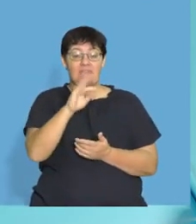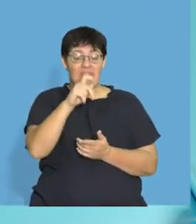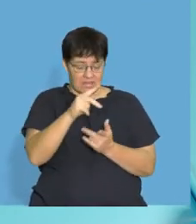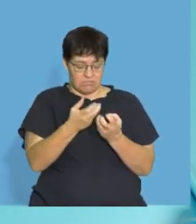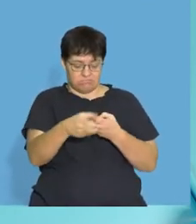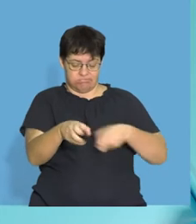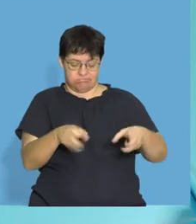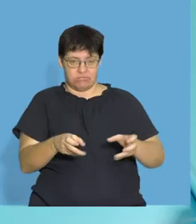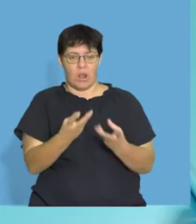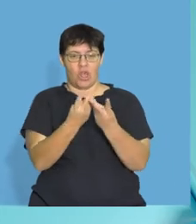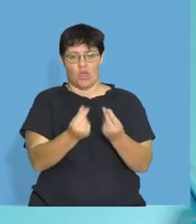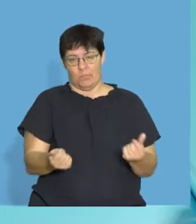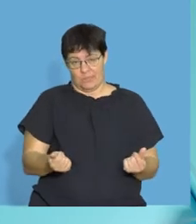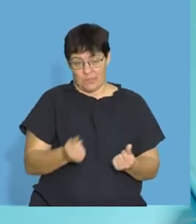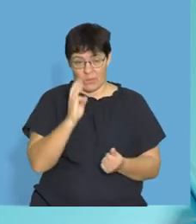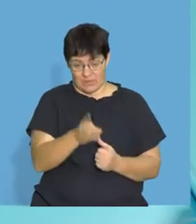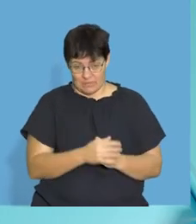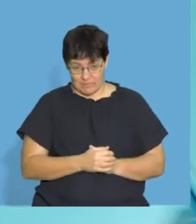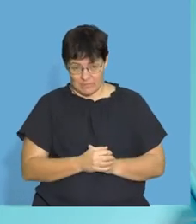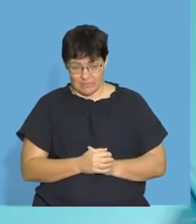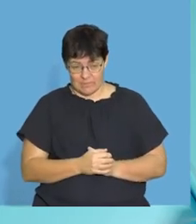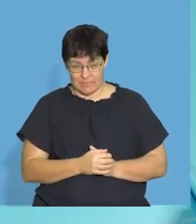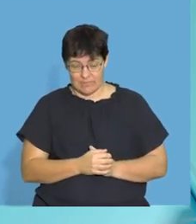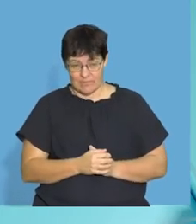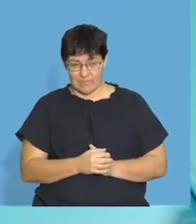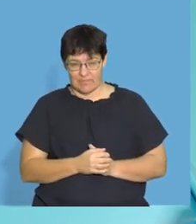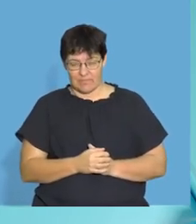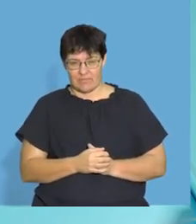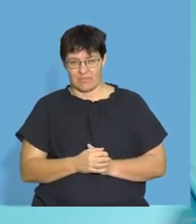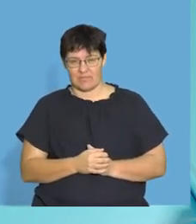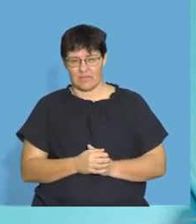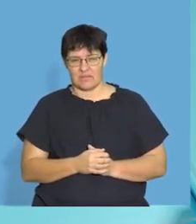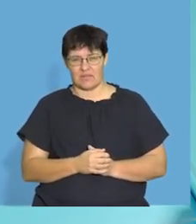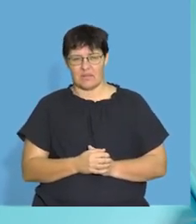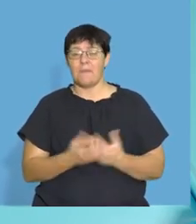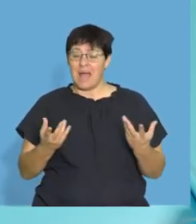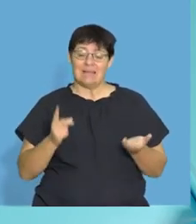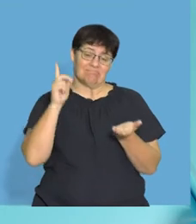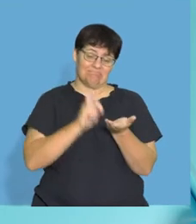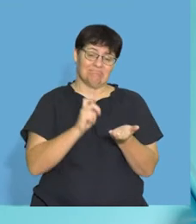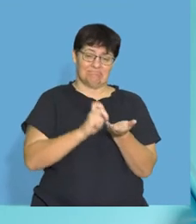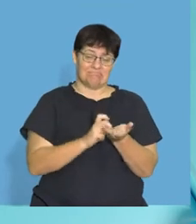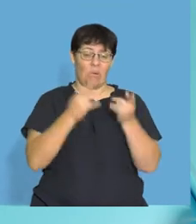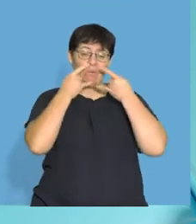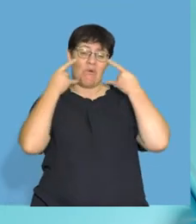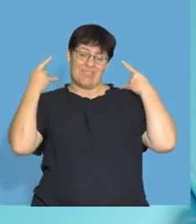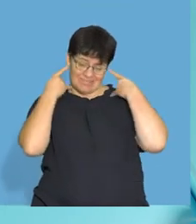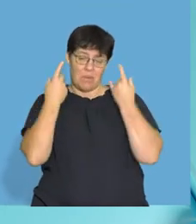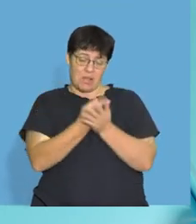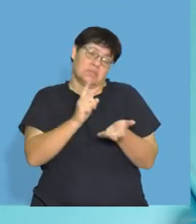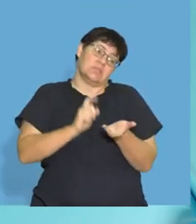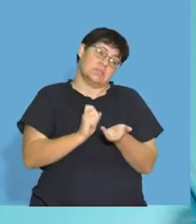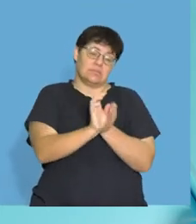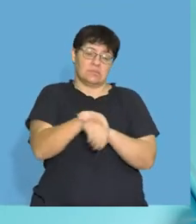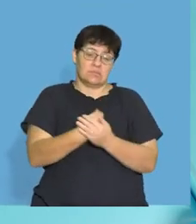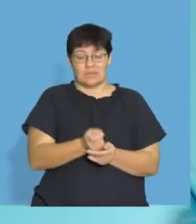and then dissolves it. Now, I wonder if you guys ever, we live in a world where we have to use hand sanitizer all the time